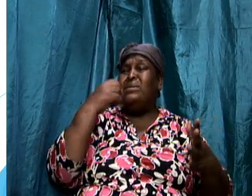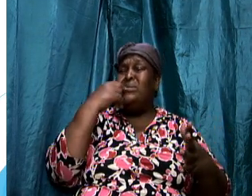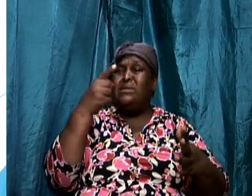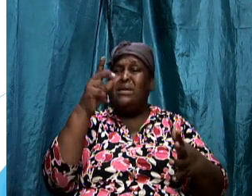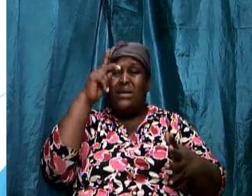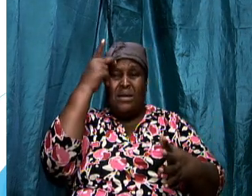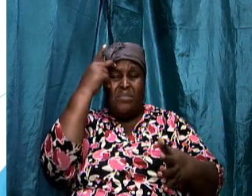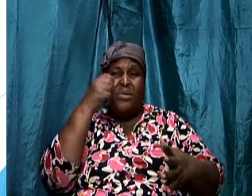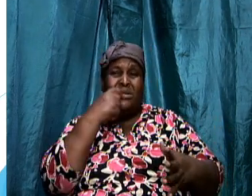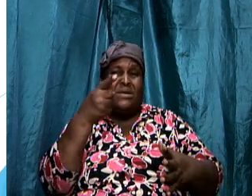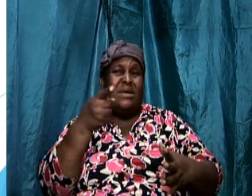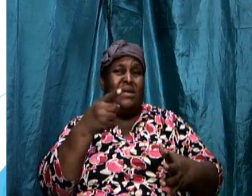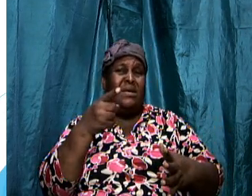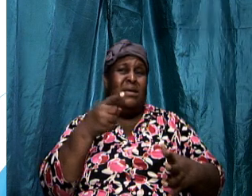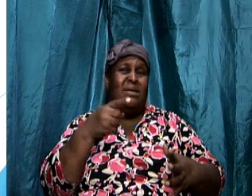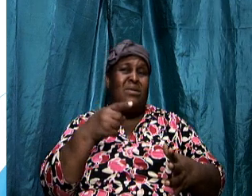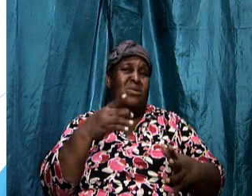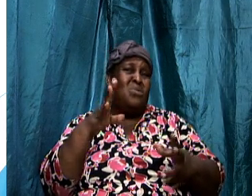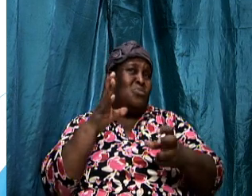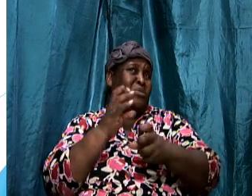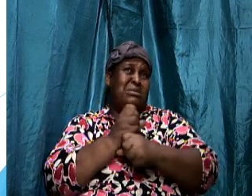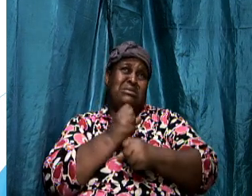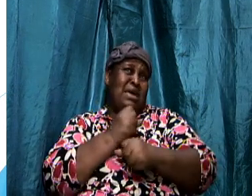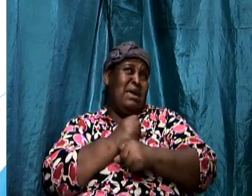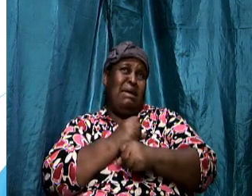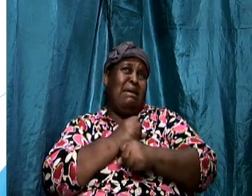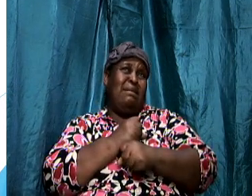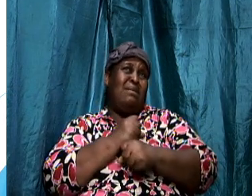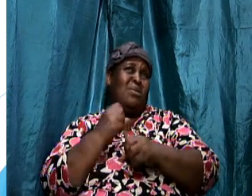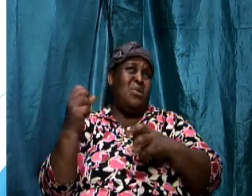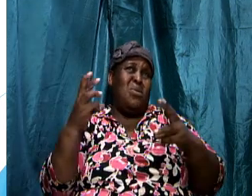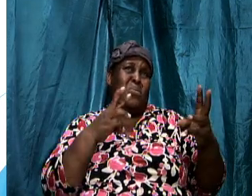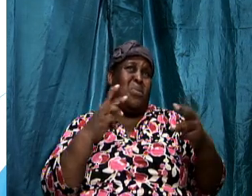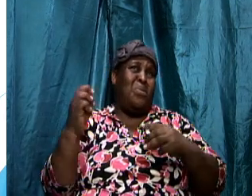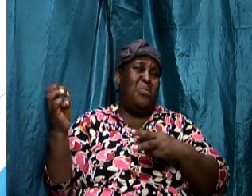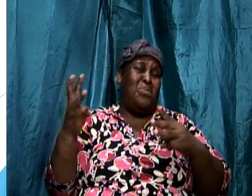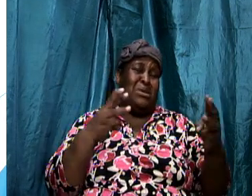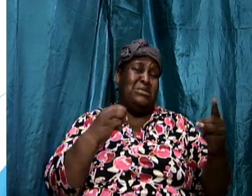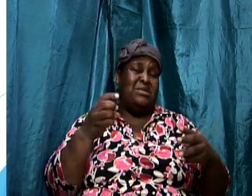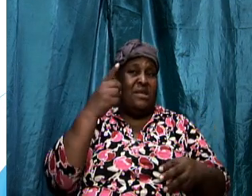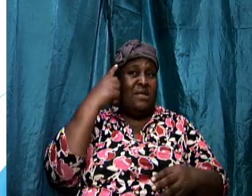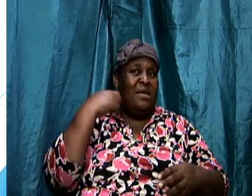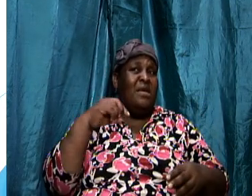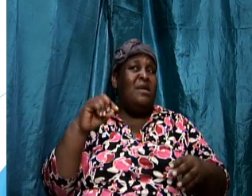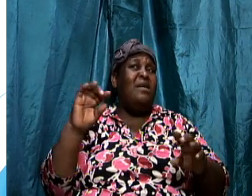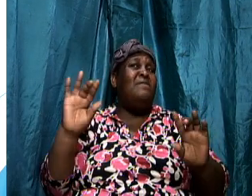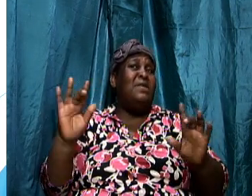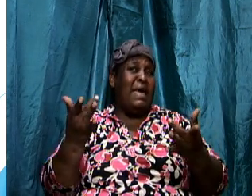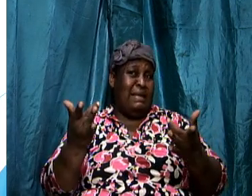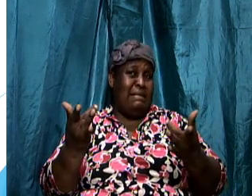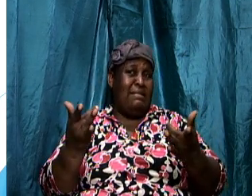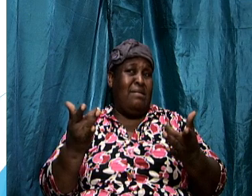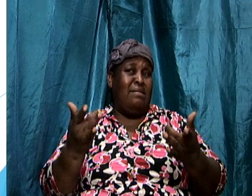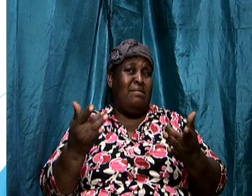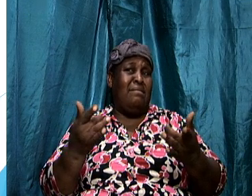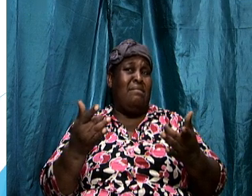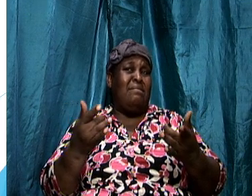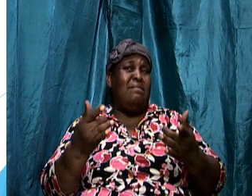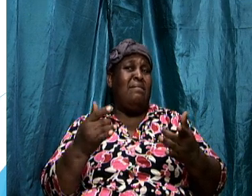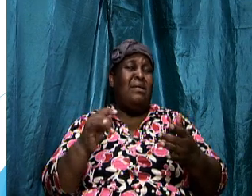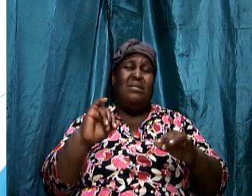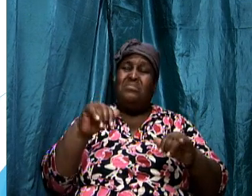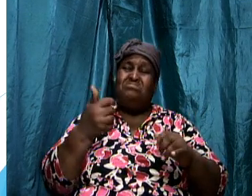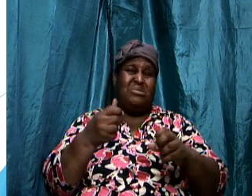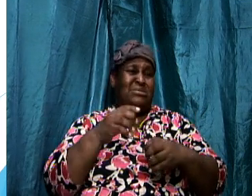didn't give that we will just take it for granted oh we are in warfare like how some of us describe it and oh it's just a a spiritual thing